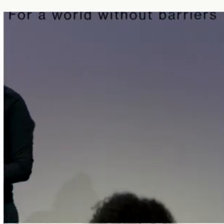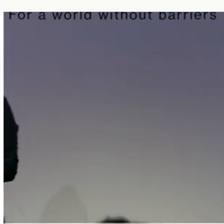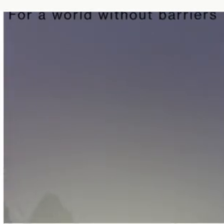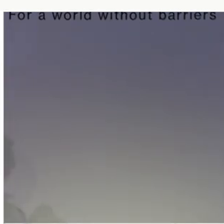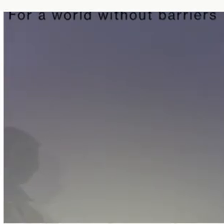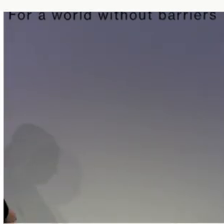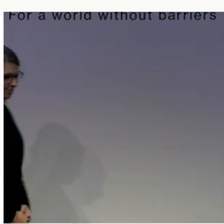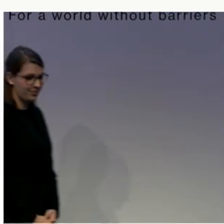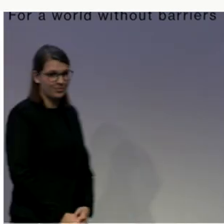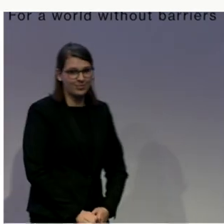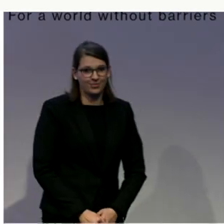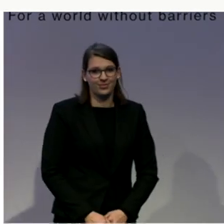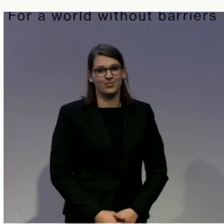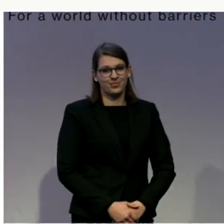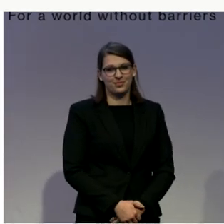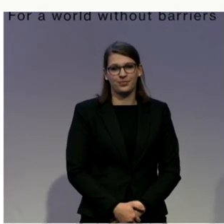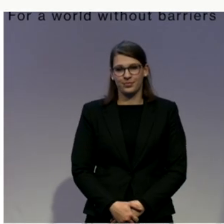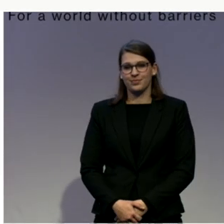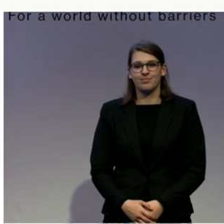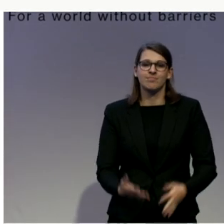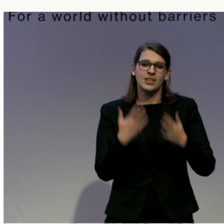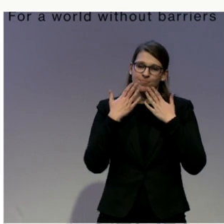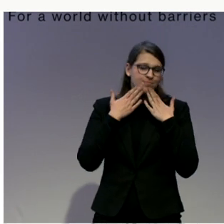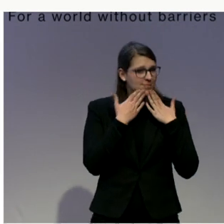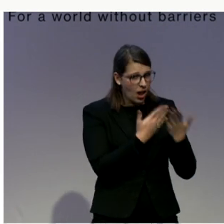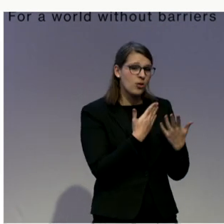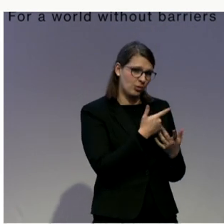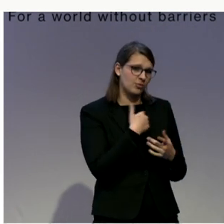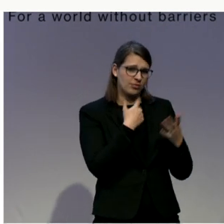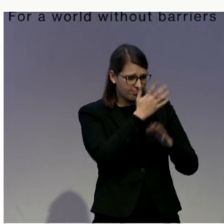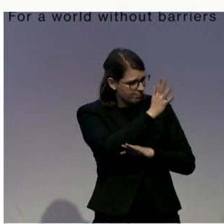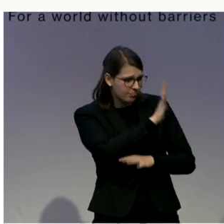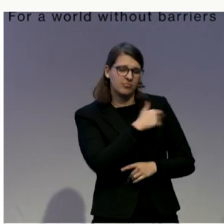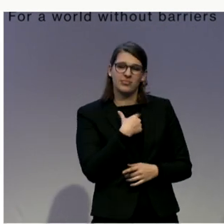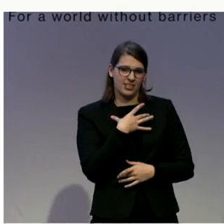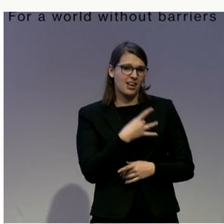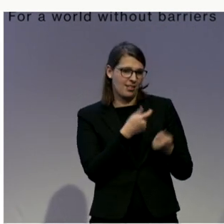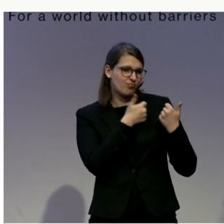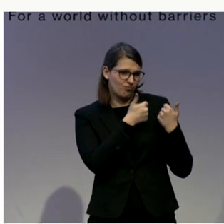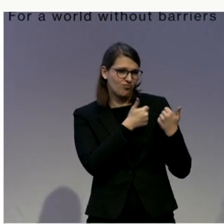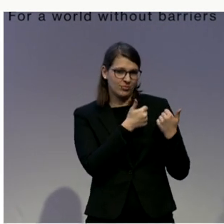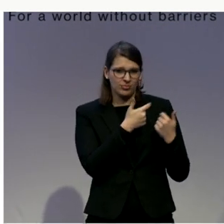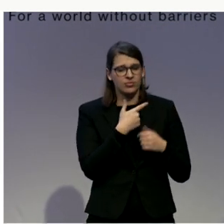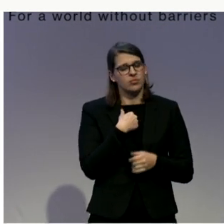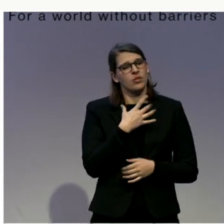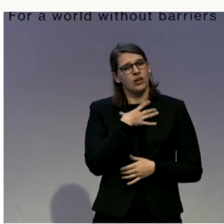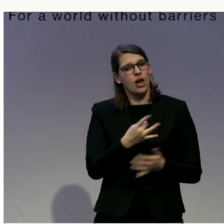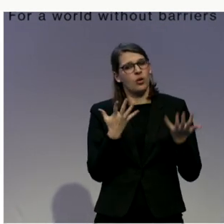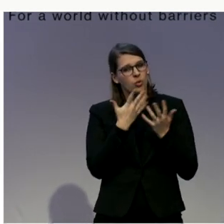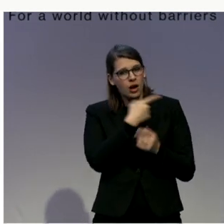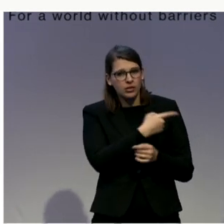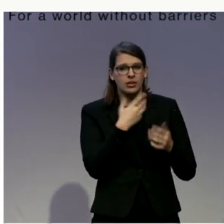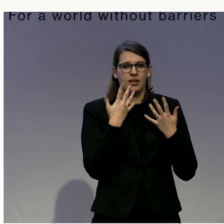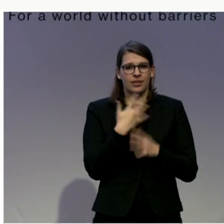Thank you, Ariel. I really liked your presentation, particularly that you're catering for all groups of persons with disability